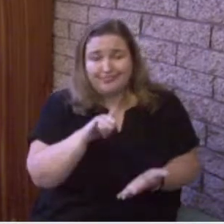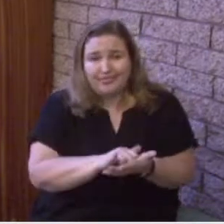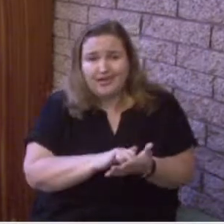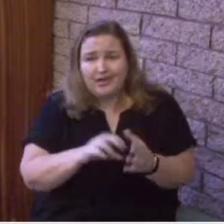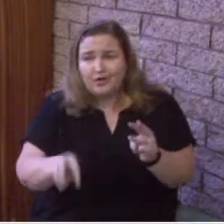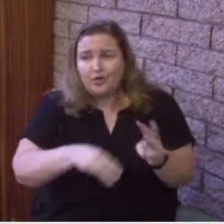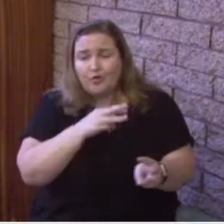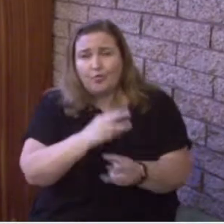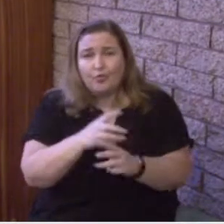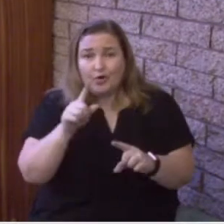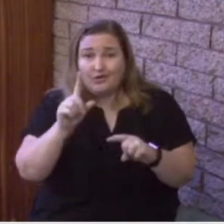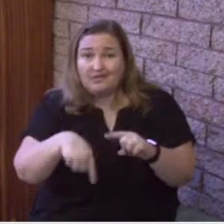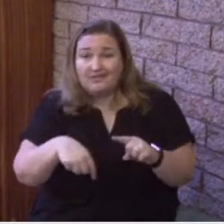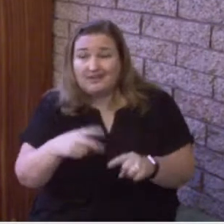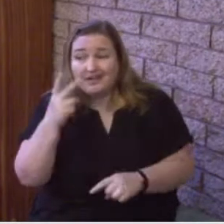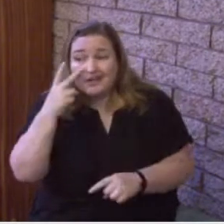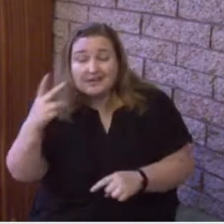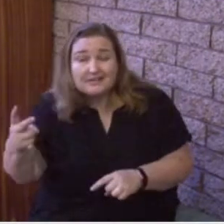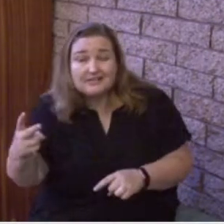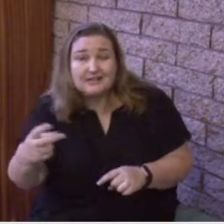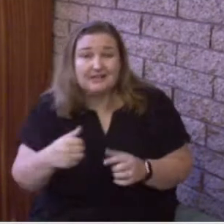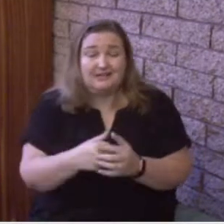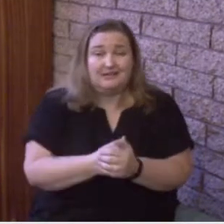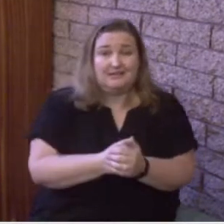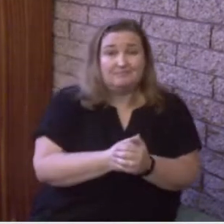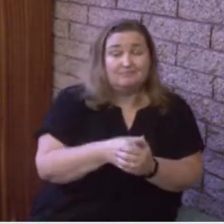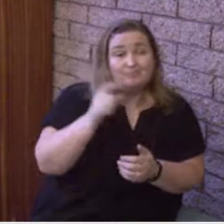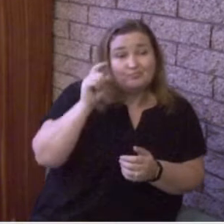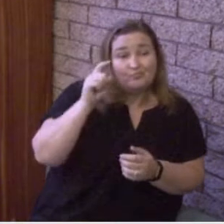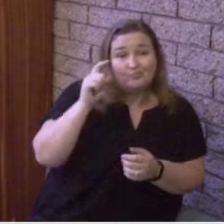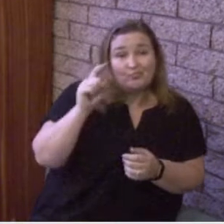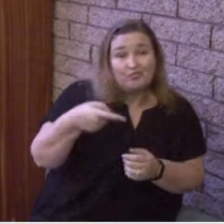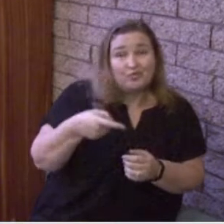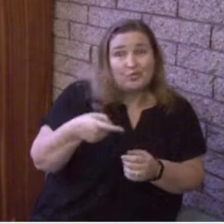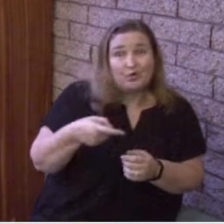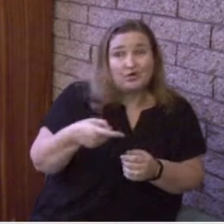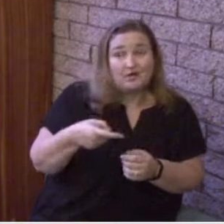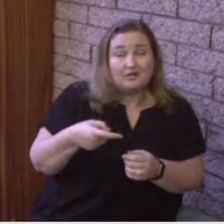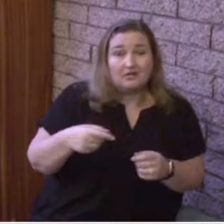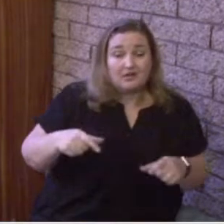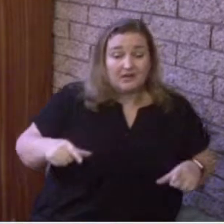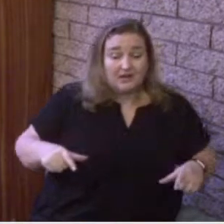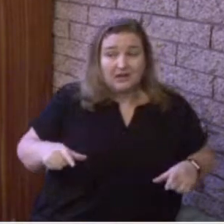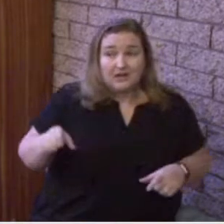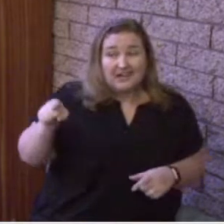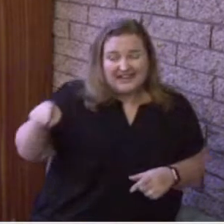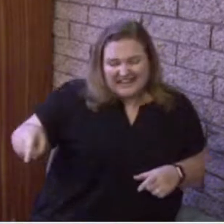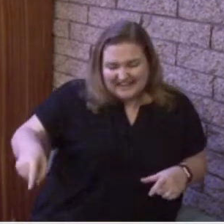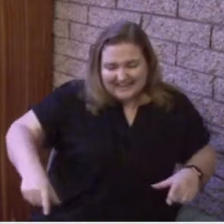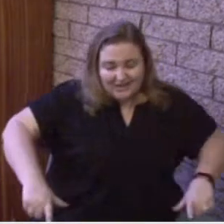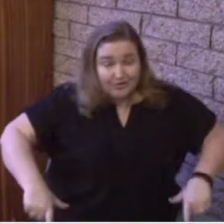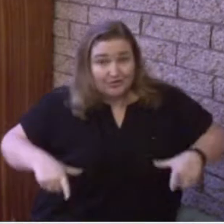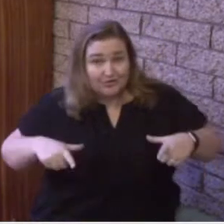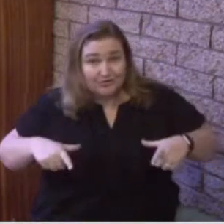You know him, for he dwells with you and will be in you.